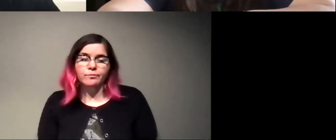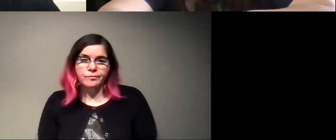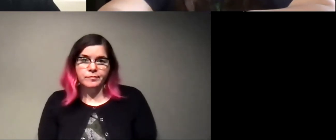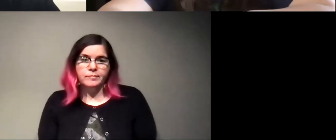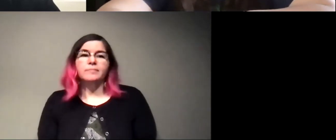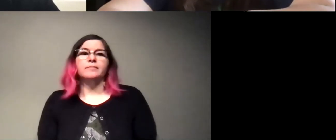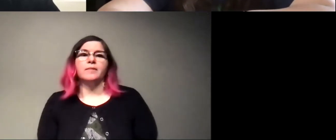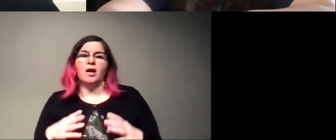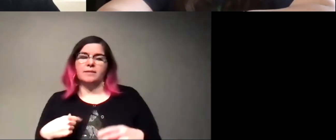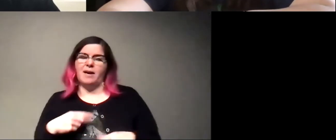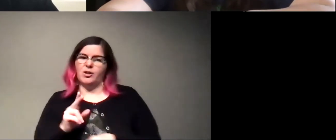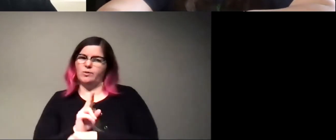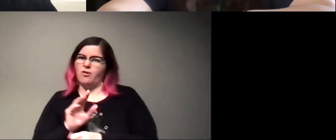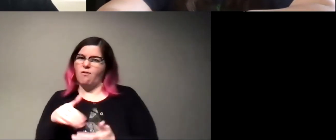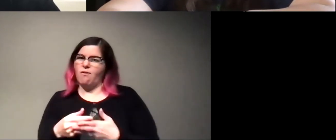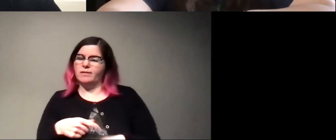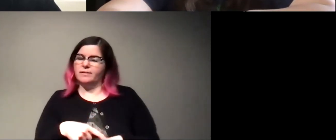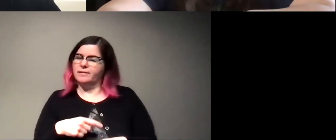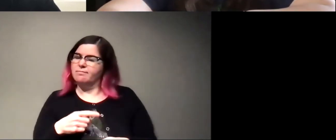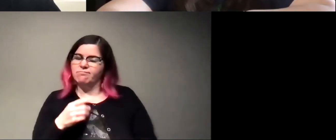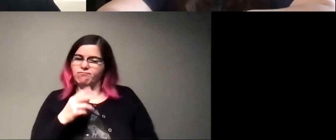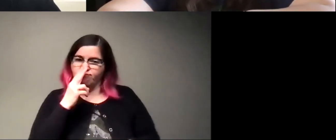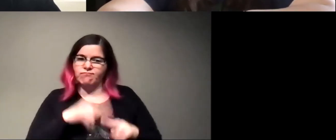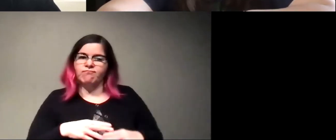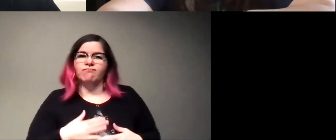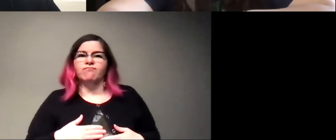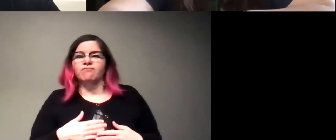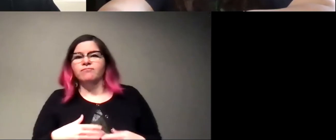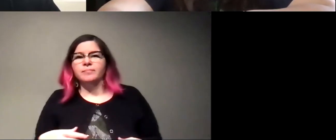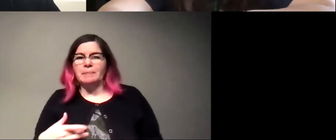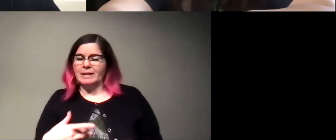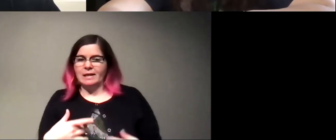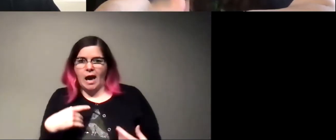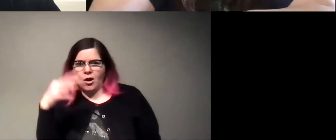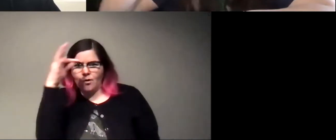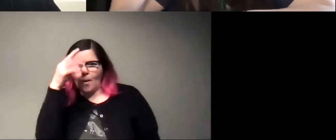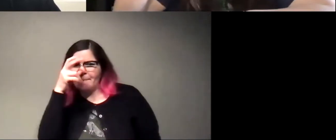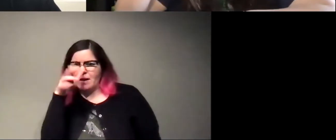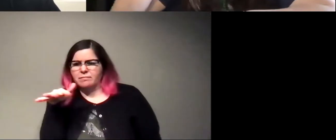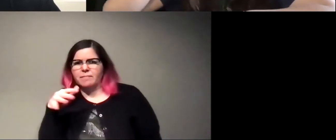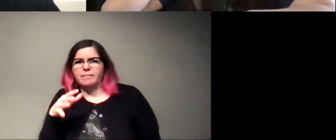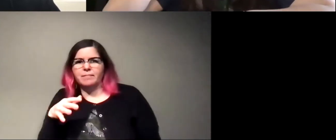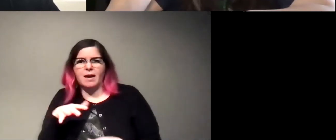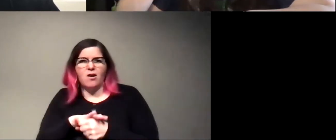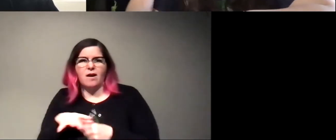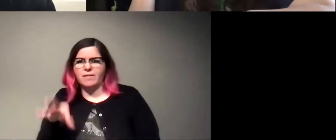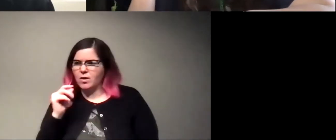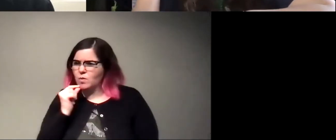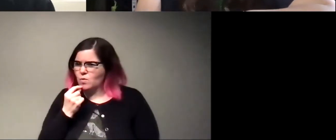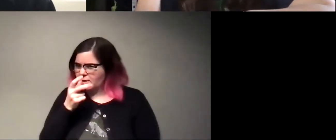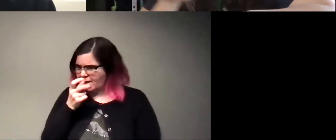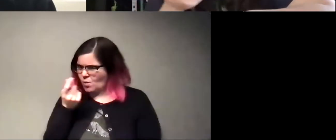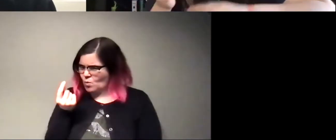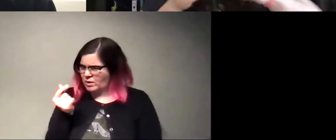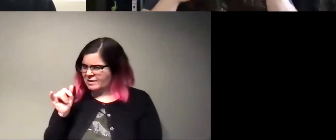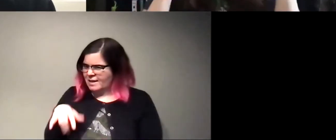Awesome. I use iNaturalist all the time. It's super, super fun. Because a lot of times I don't know about the insects in my area. Like I find a cool insect and I'm like, what the heck